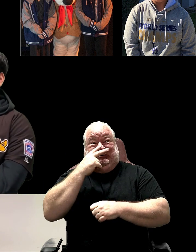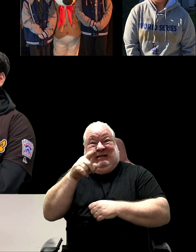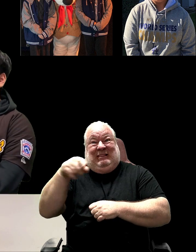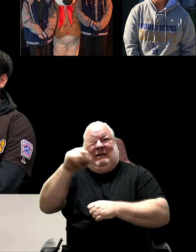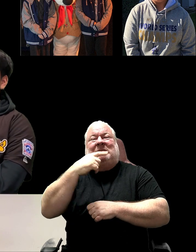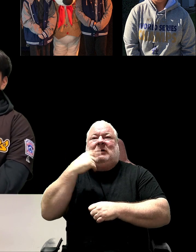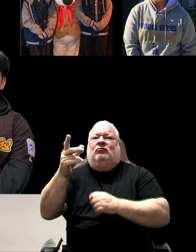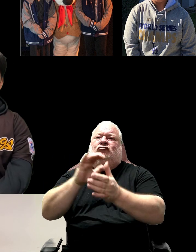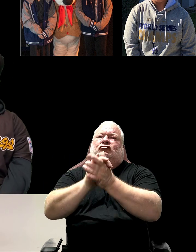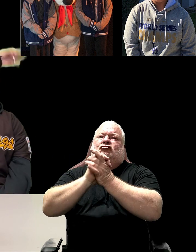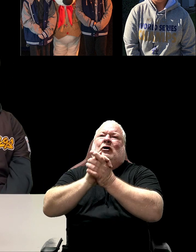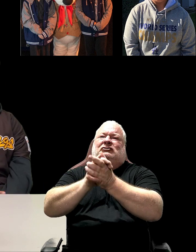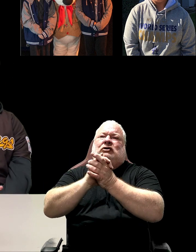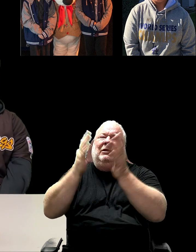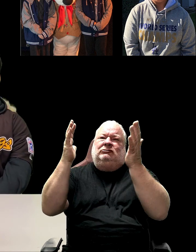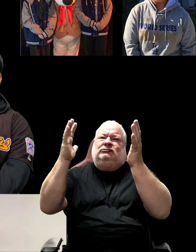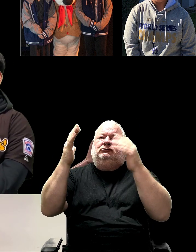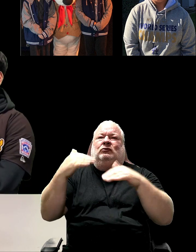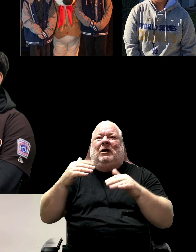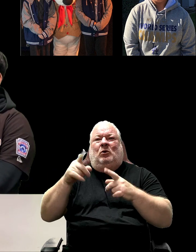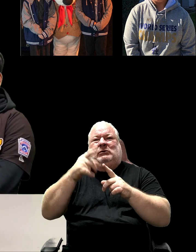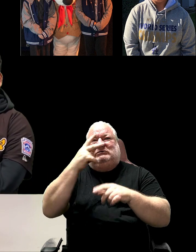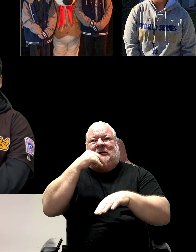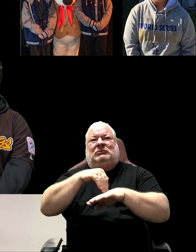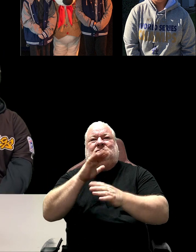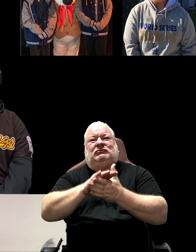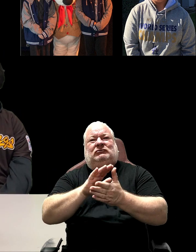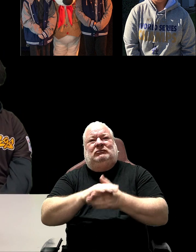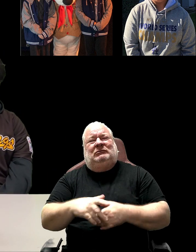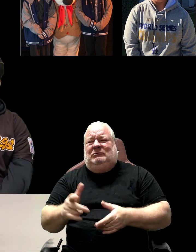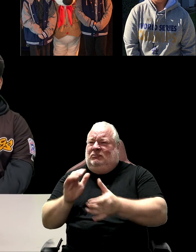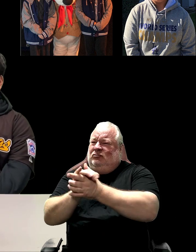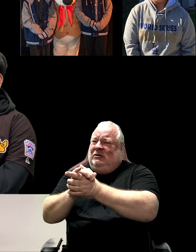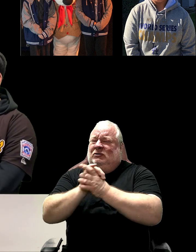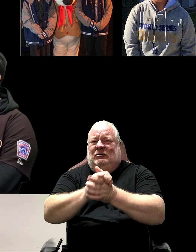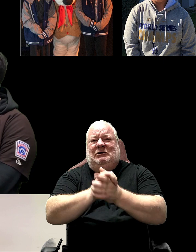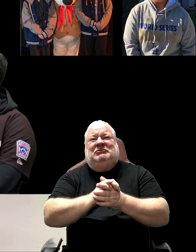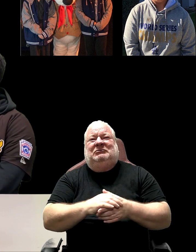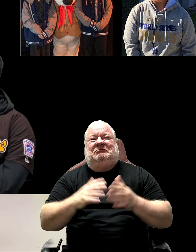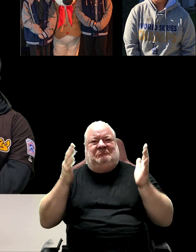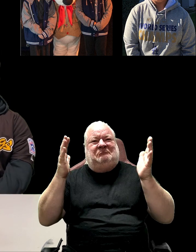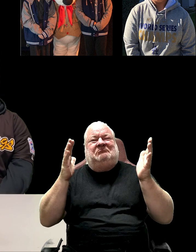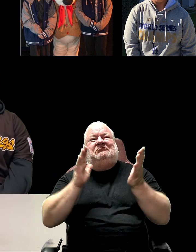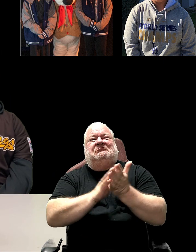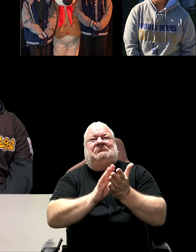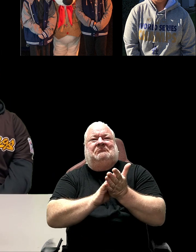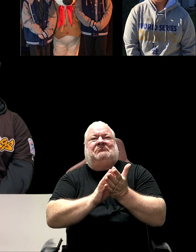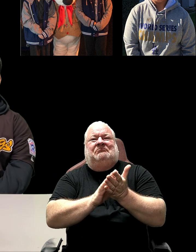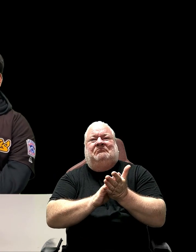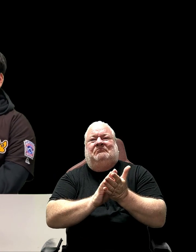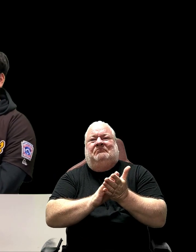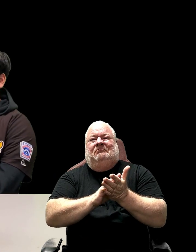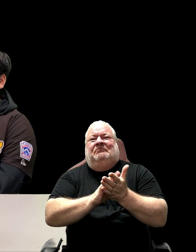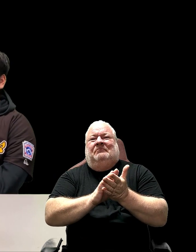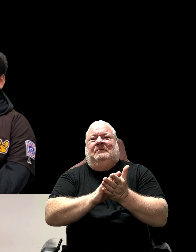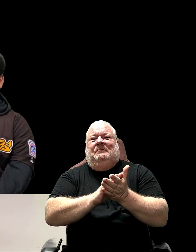congratulations as well when you see them out and around campus. Congratulations again, guys. Goodbye.